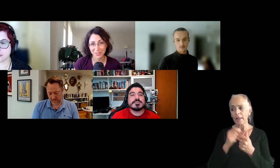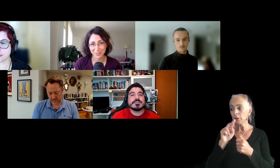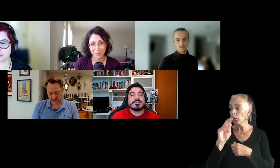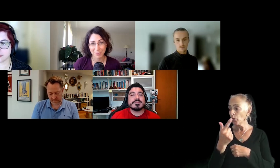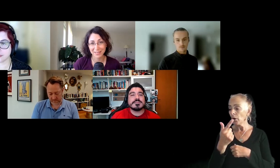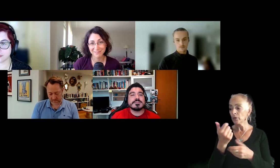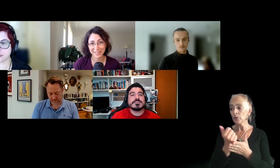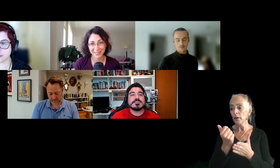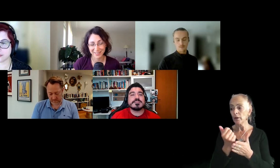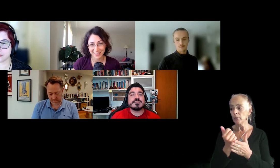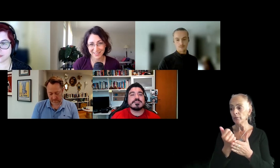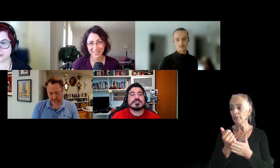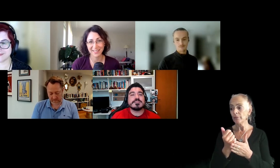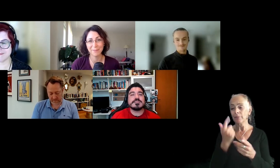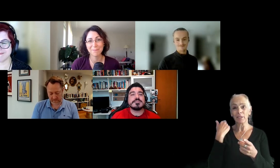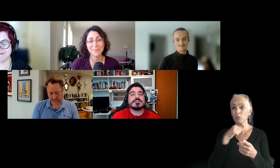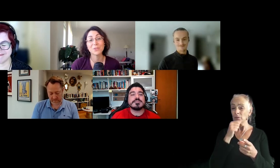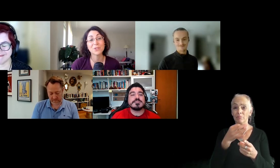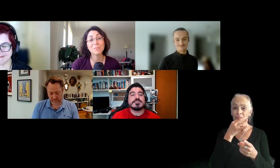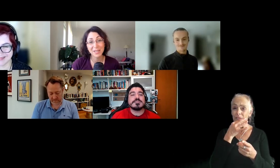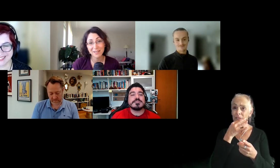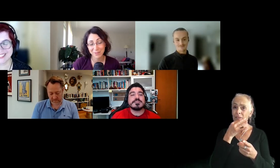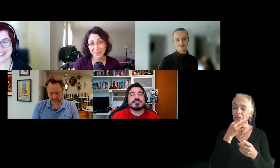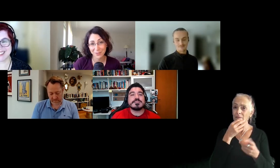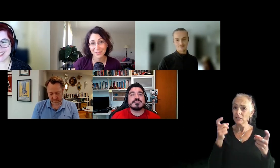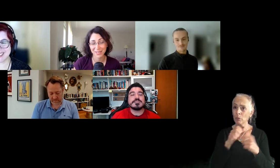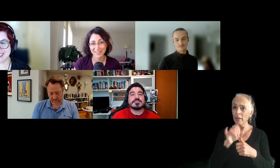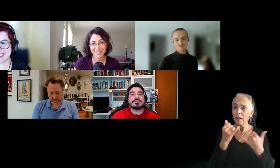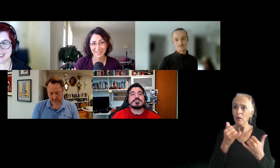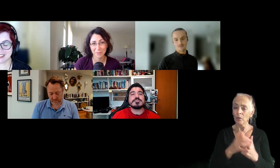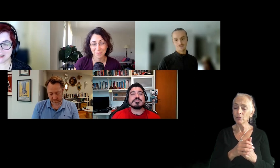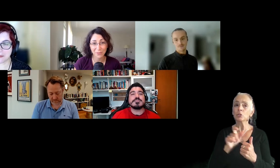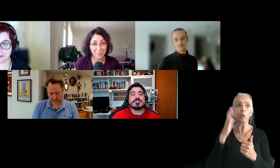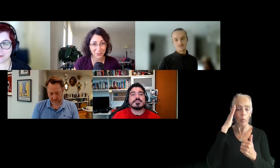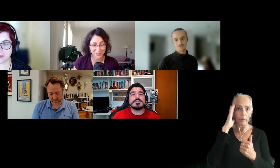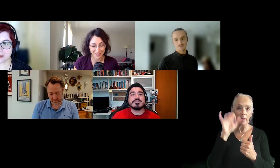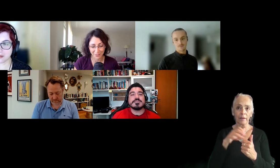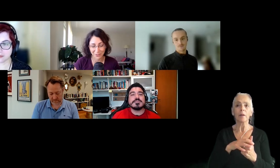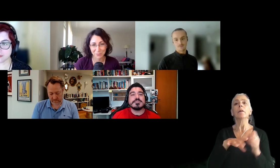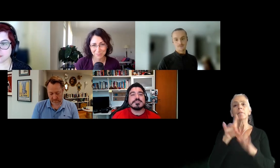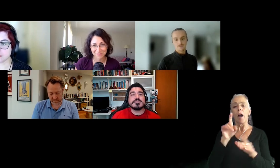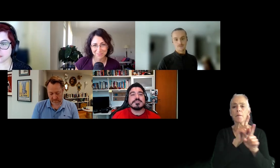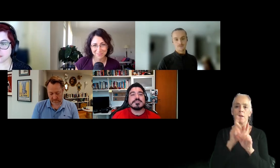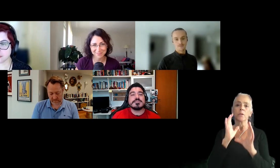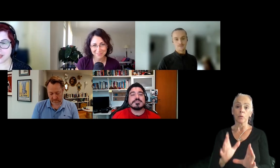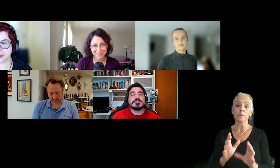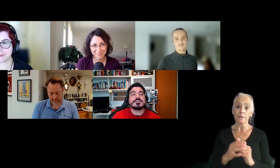with diversity because we're bad right now at this. Um, so just be, be aware of that, uh, but find mentors. They're out there.